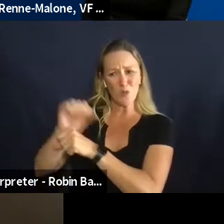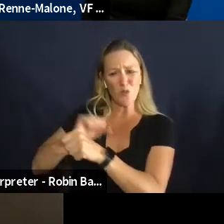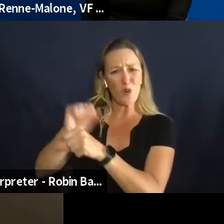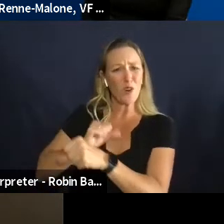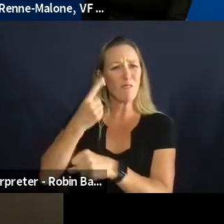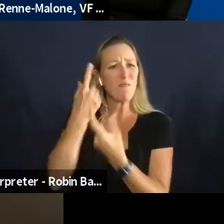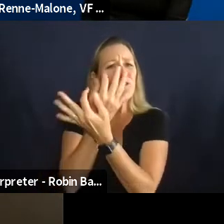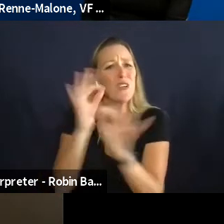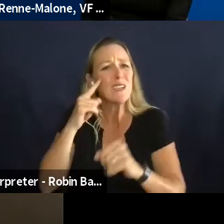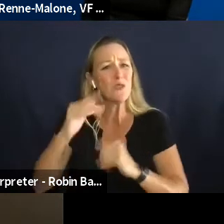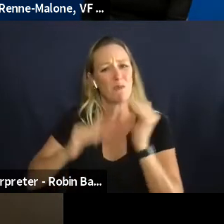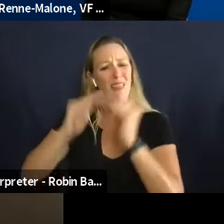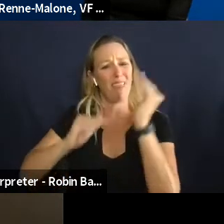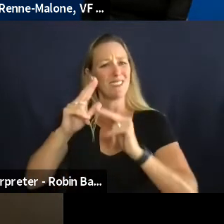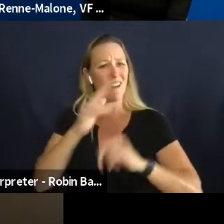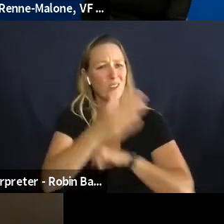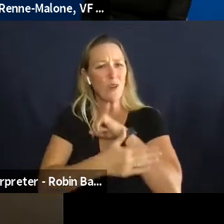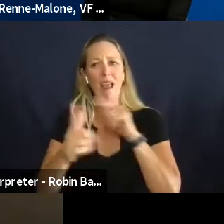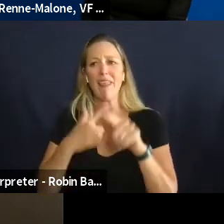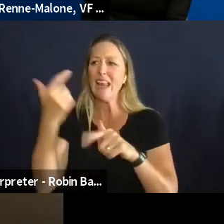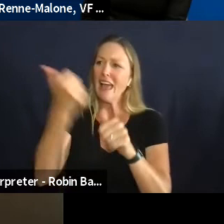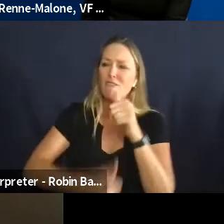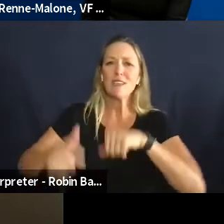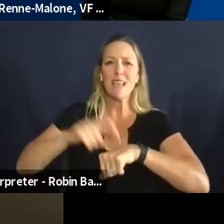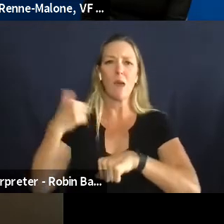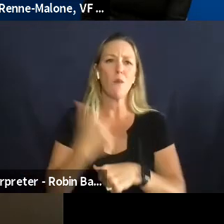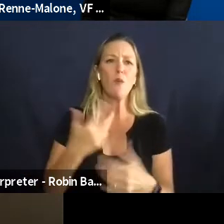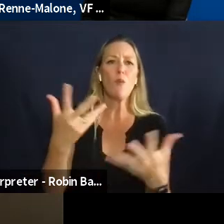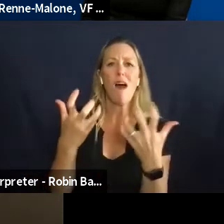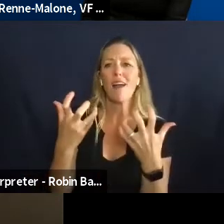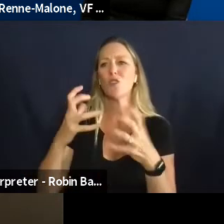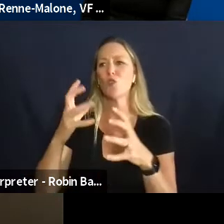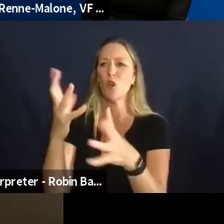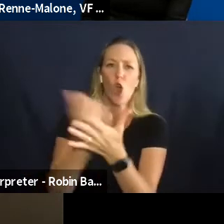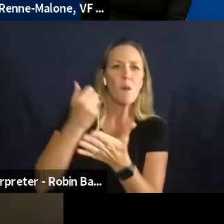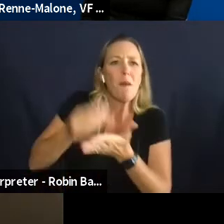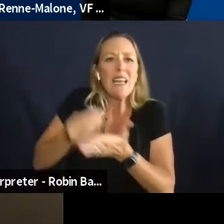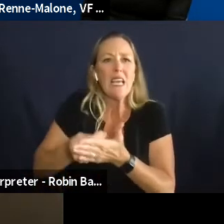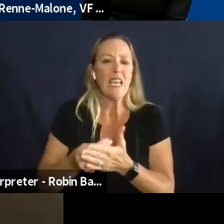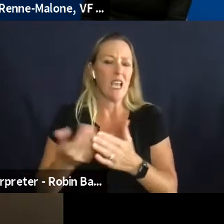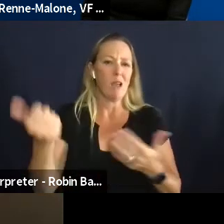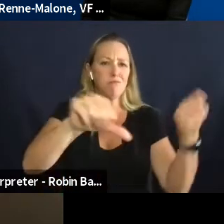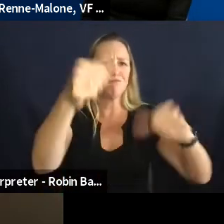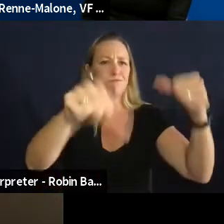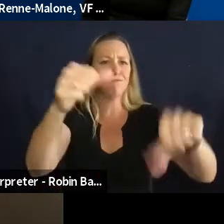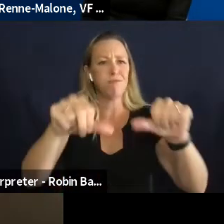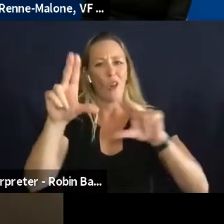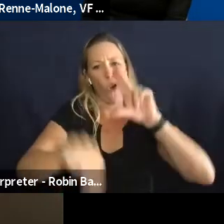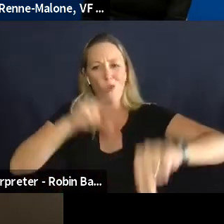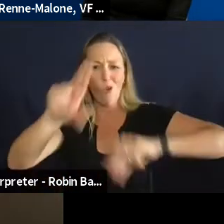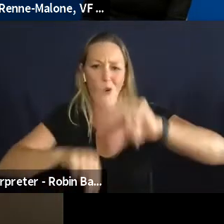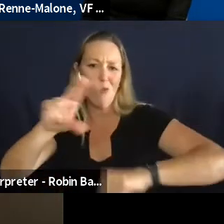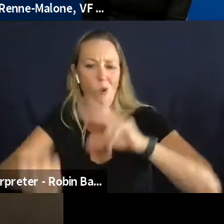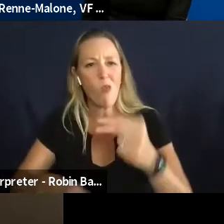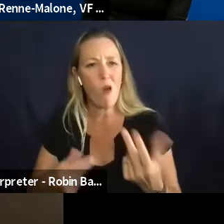single turn the opportunities to generate wealth in america and it is also on funders to change how you fund